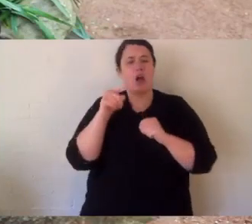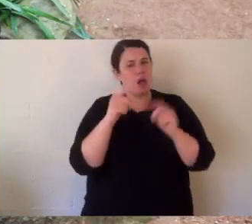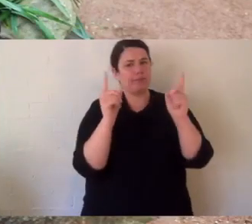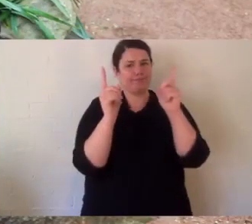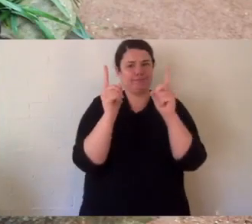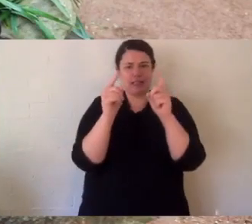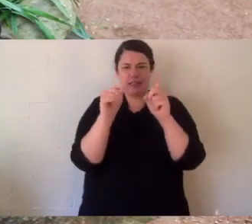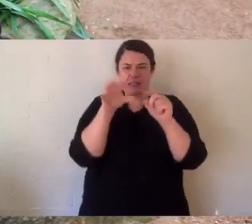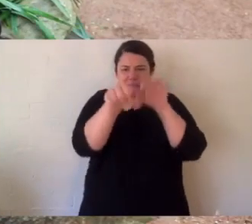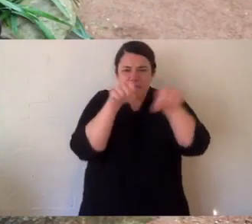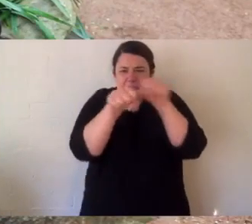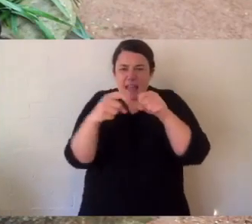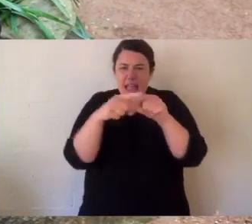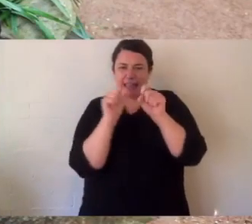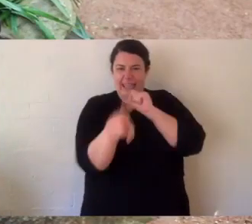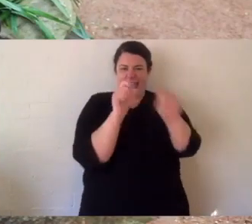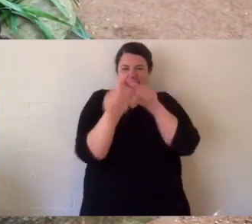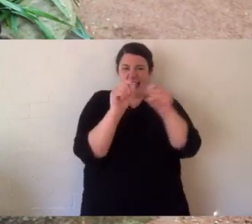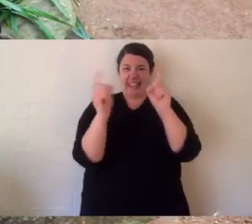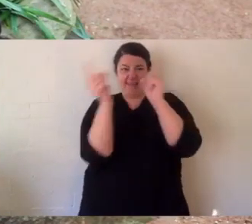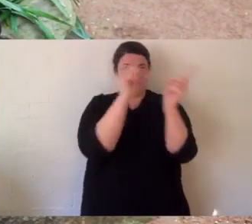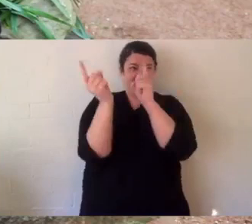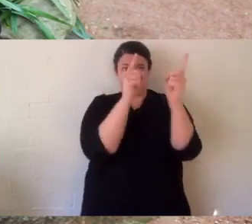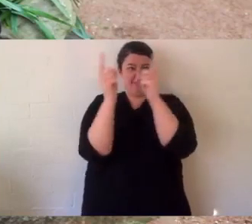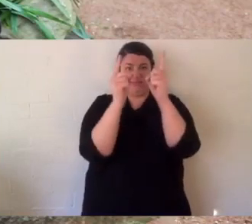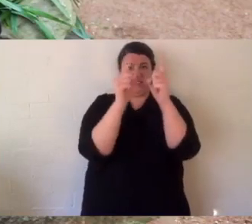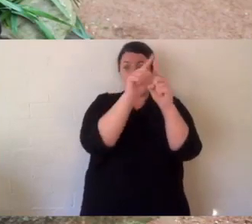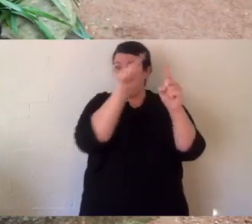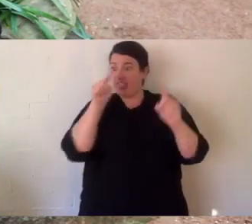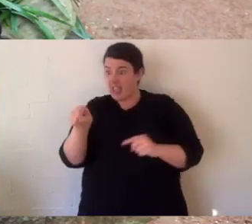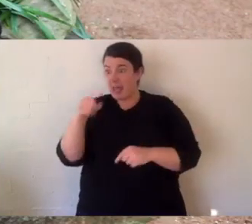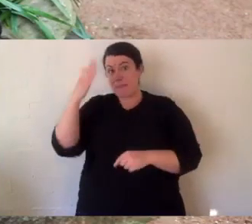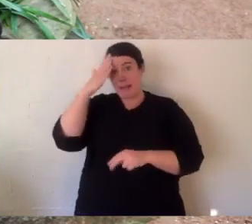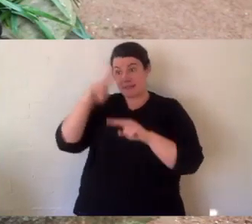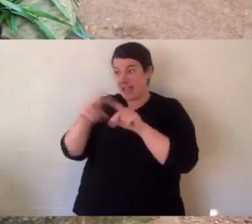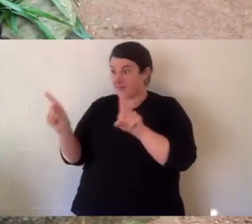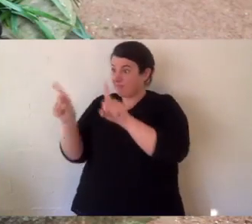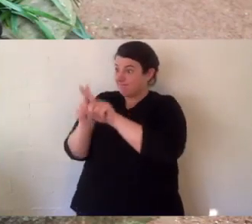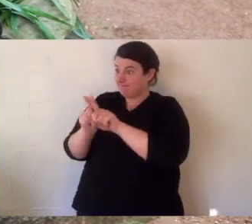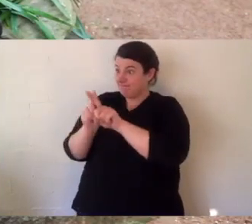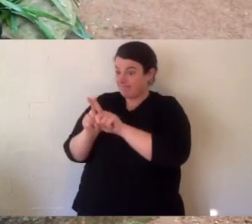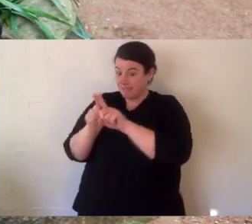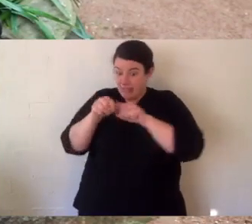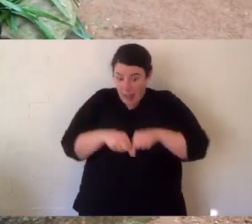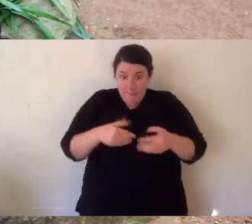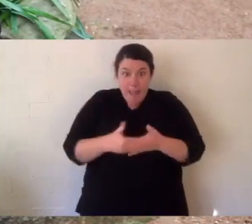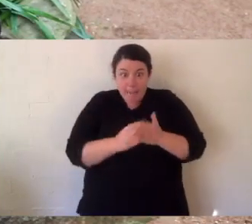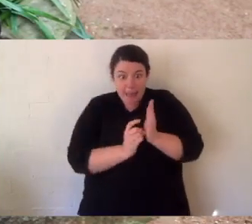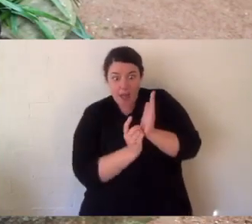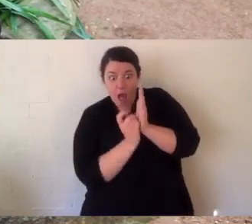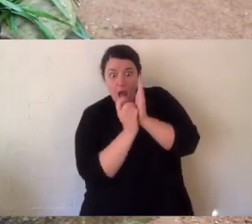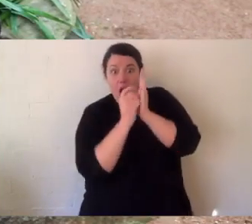And they don't fight like big grey kangaroos where they stand tall, but we've got two little male quokkas that are grabbing onto each other and kicking each other.